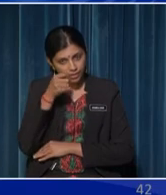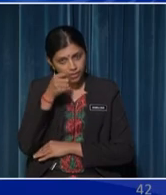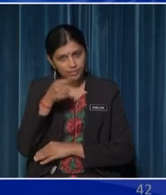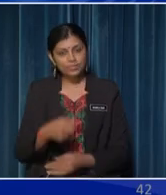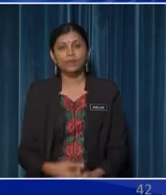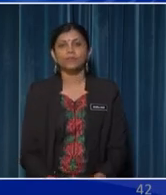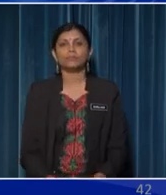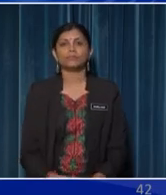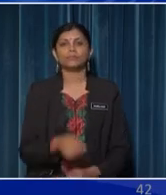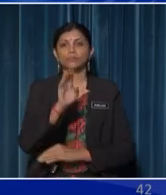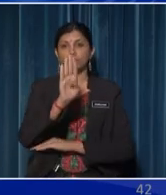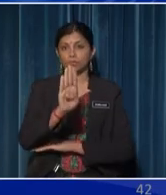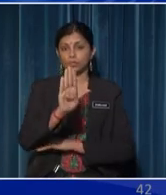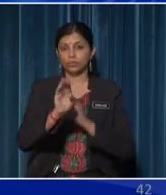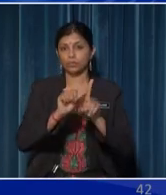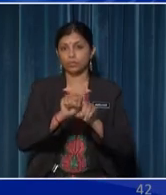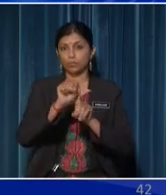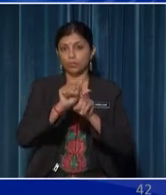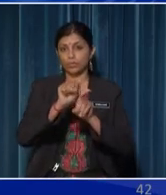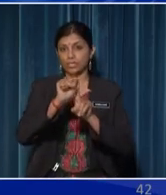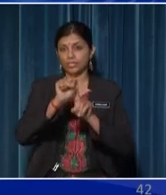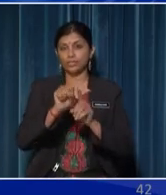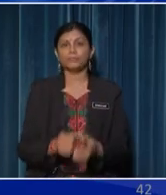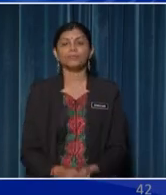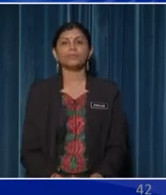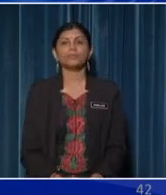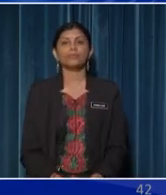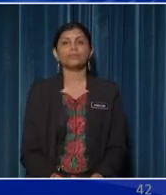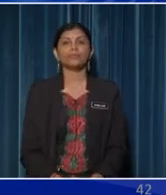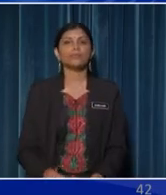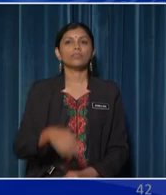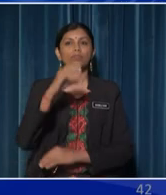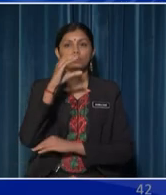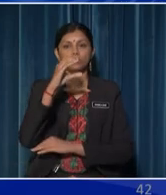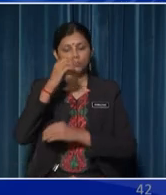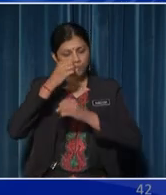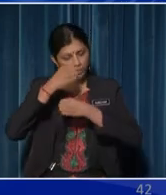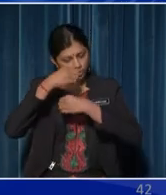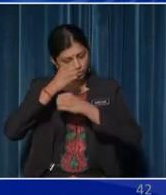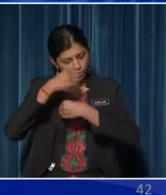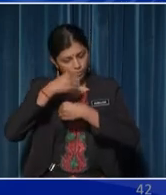B, a thermometer Or C, a microscope